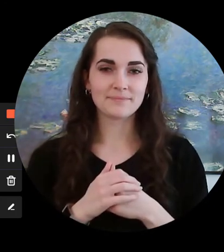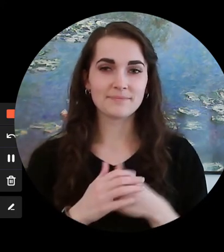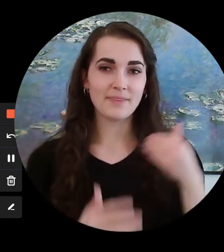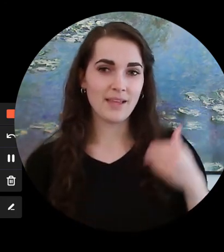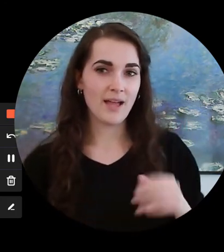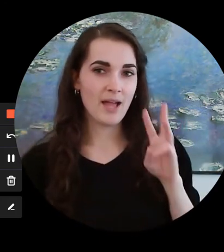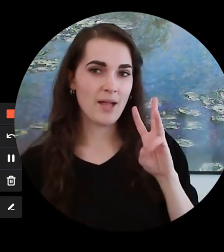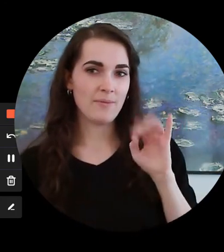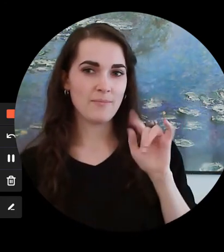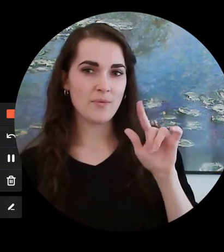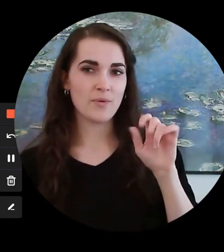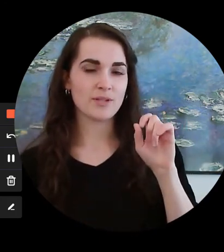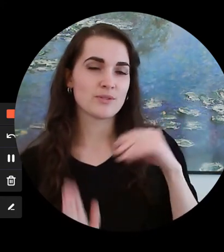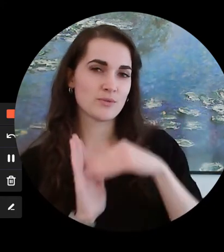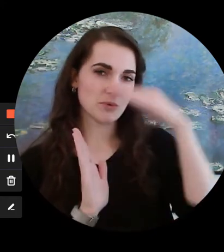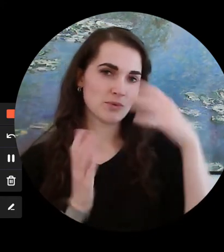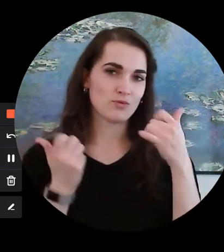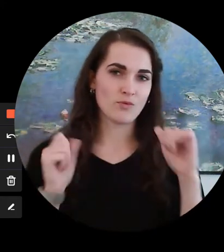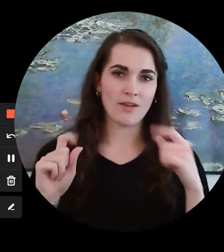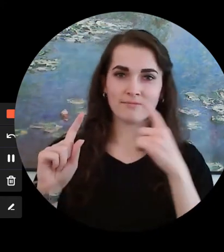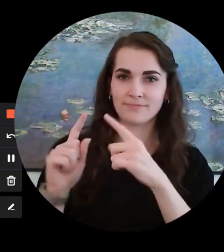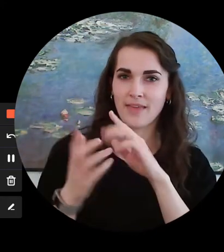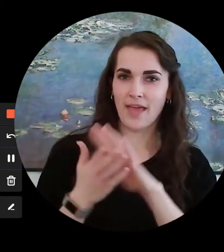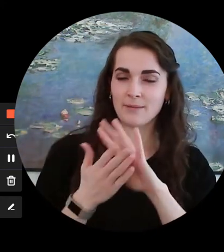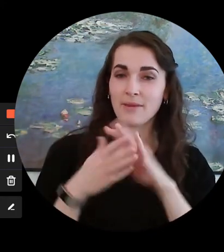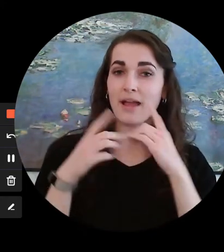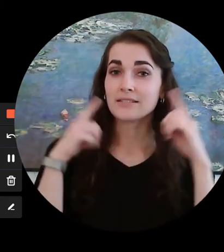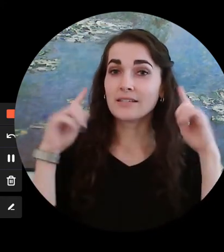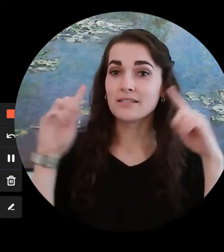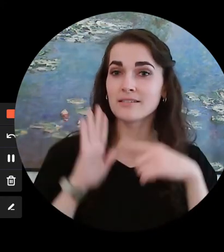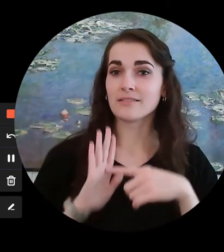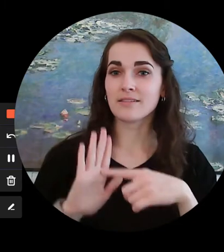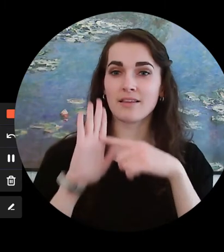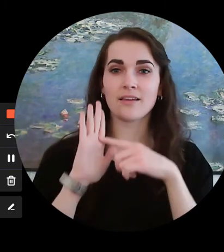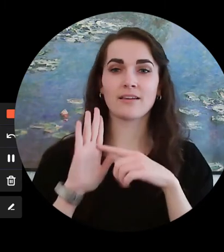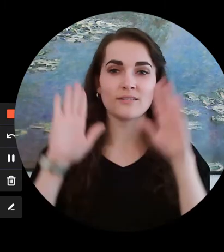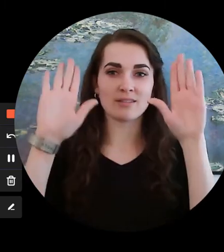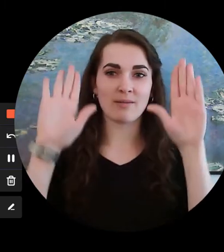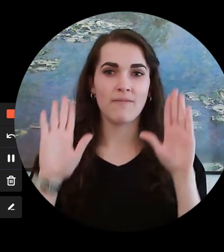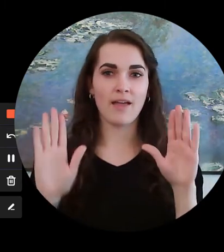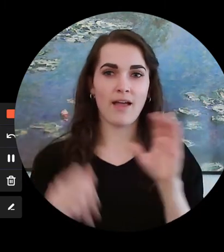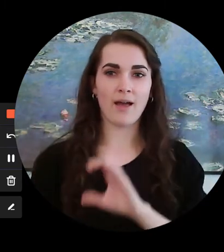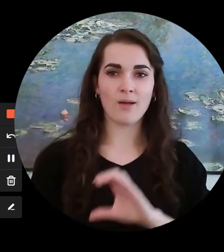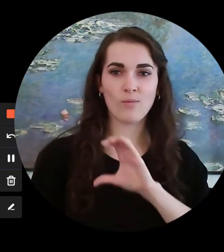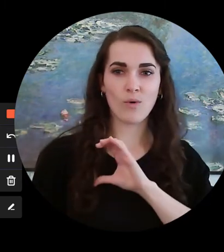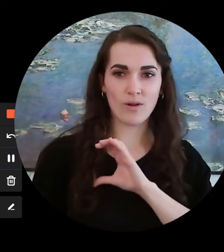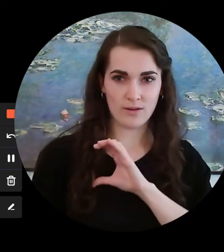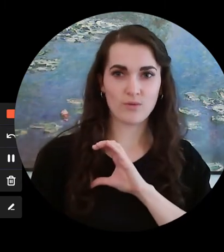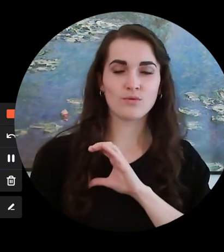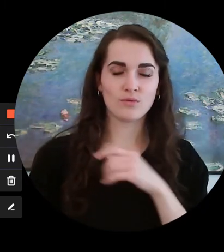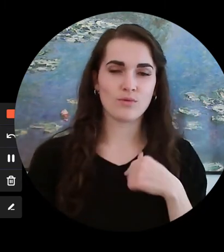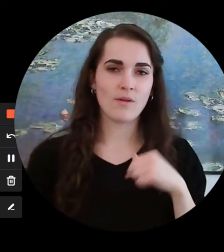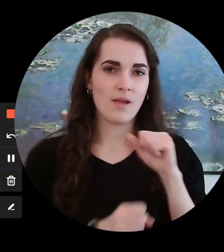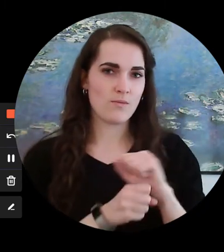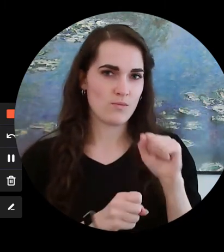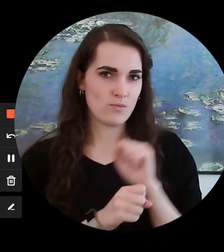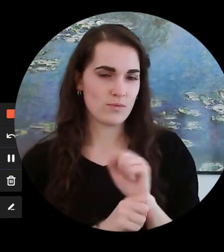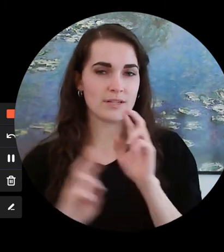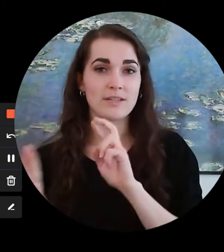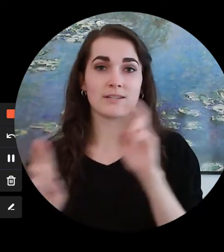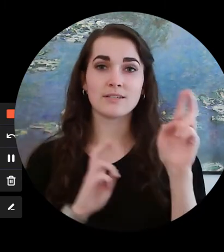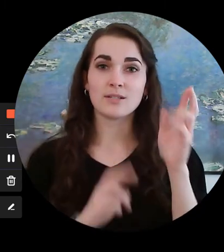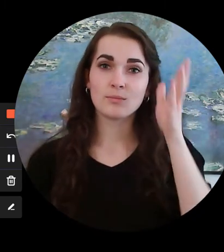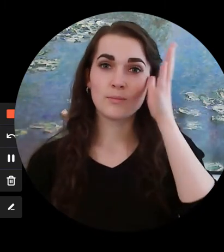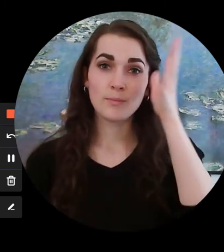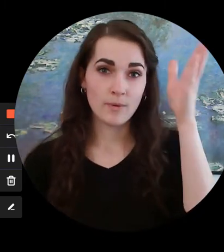I am a Wilson student. I strive to achieve academic excellence. I exemplify high moral character. I